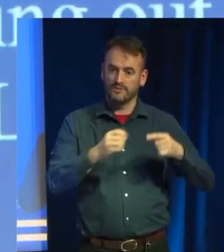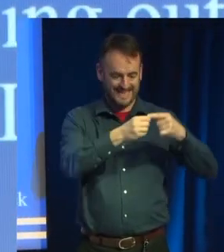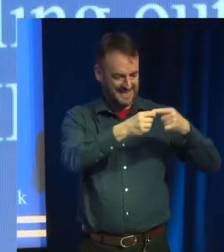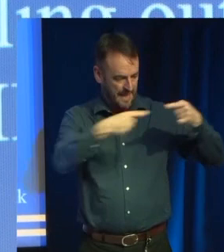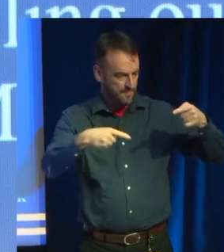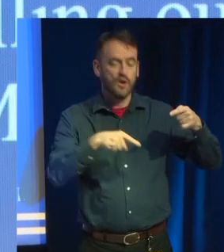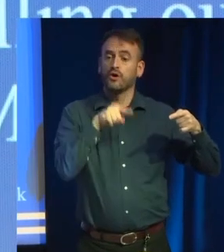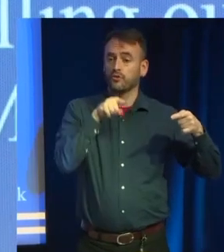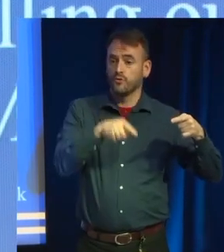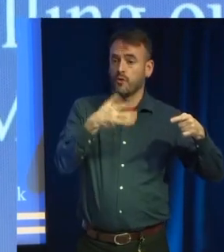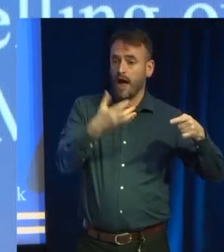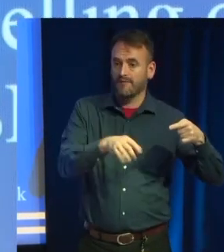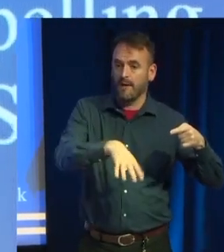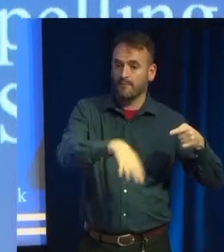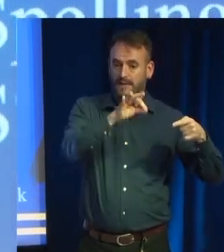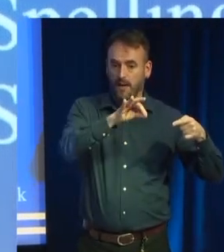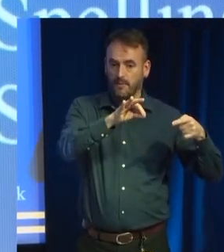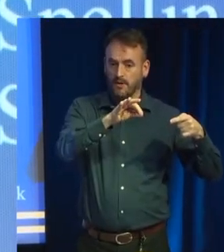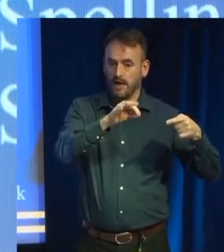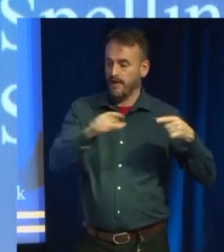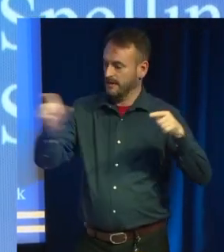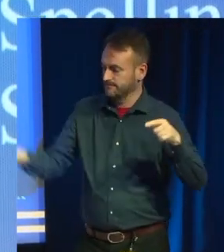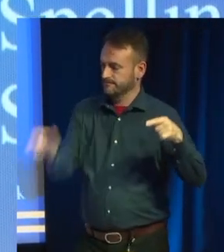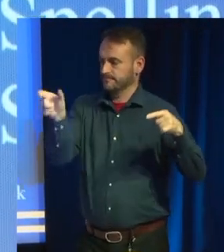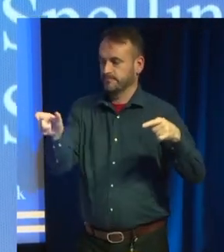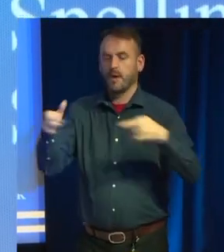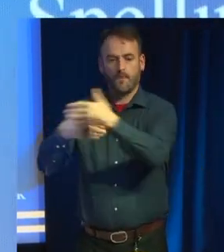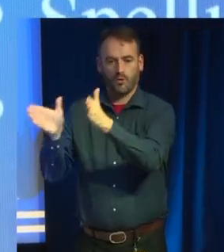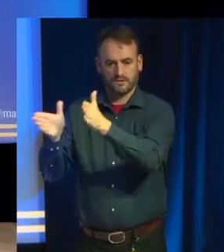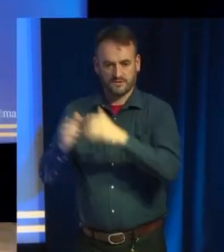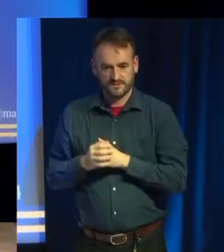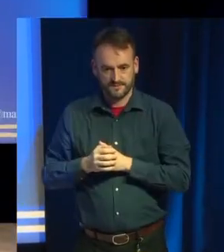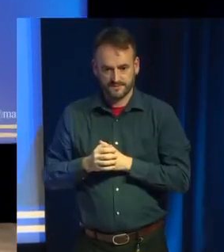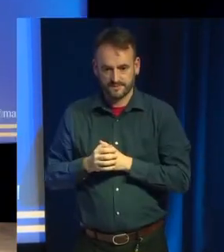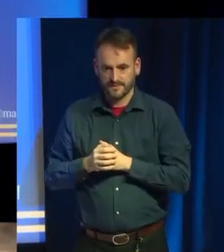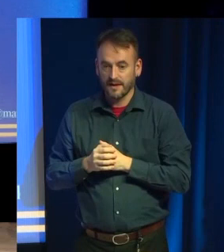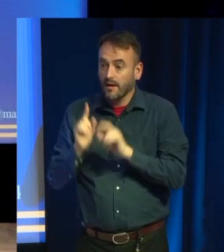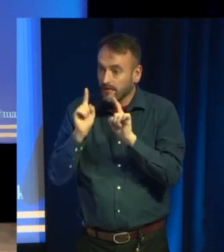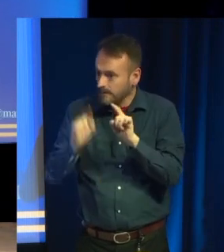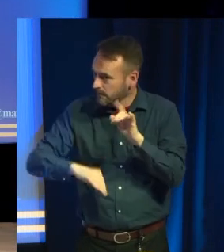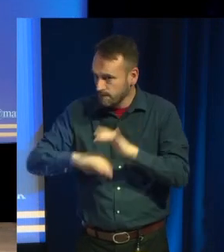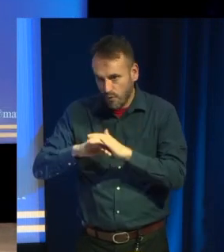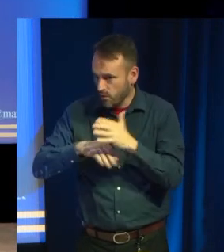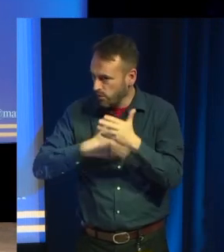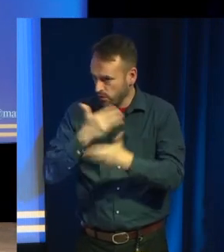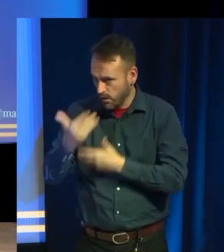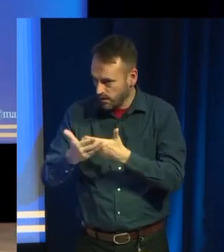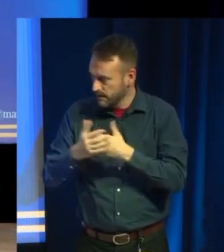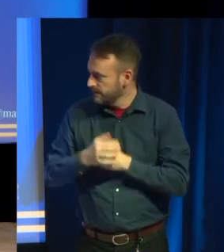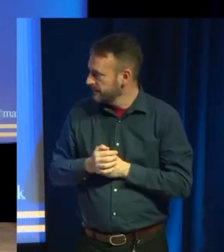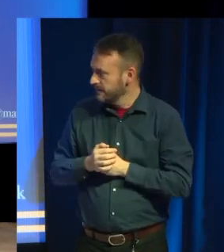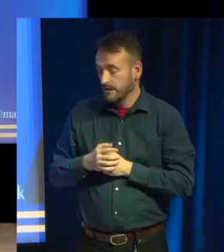that text dynamically, which is great. But that's not quite the whole story. Is it an or a?